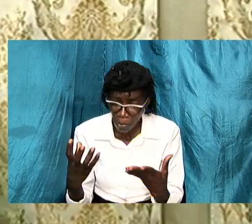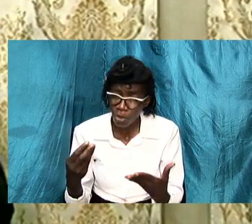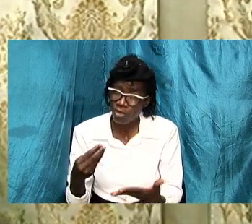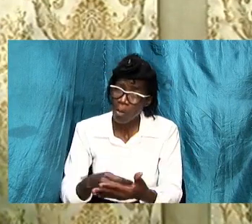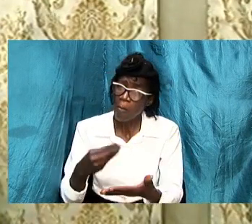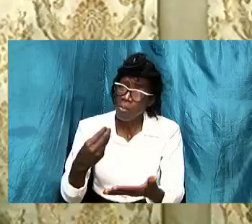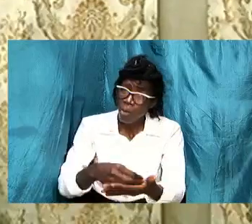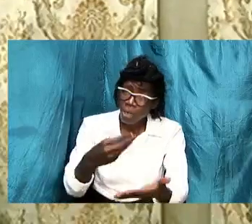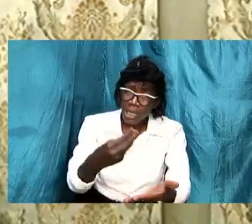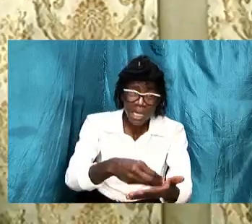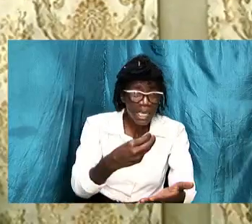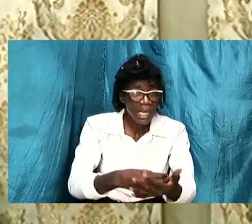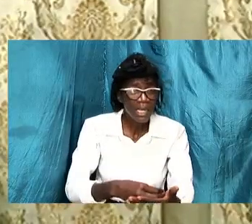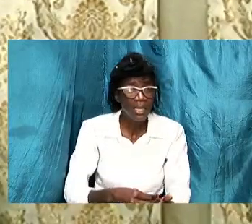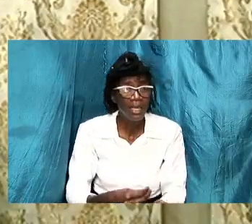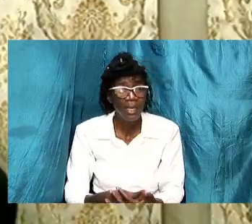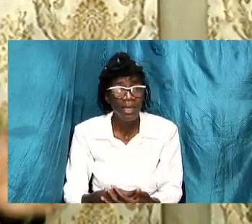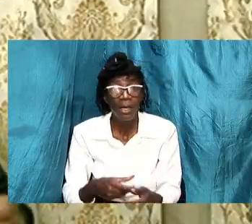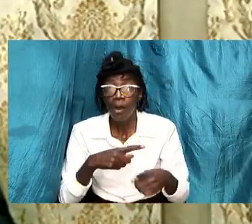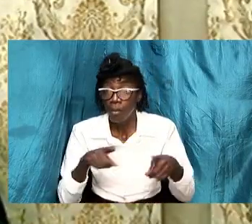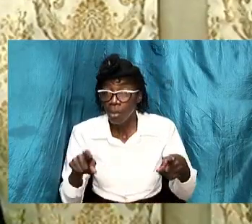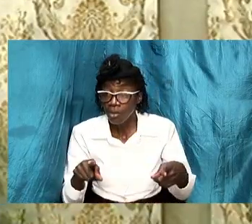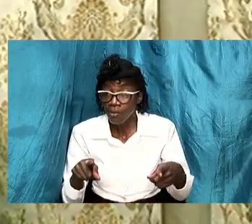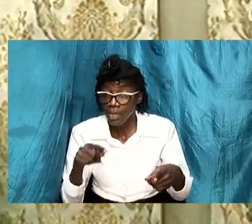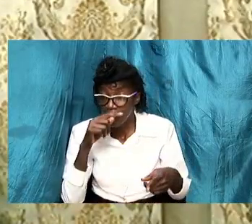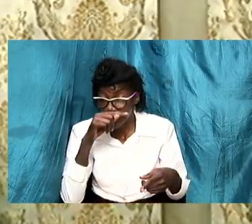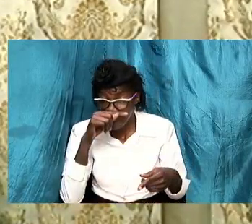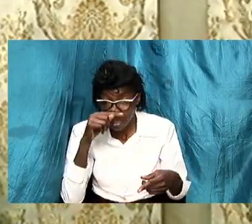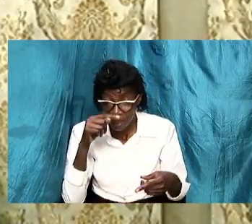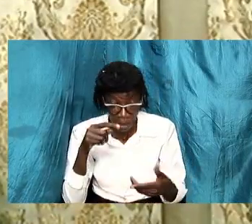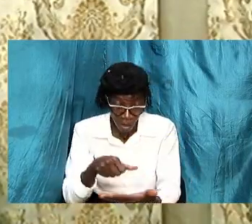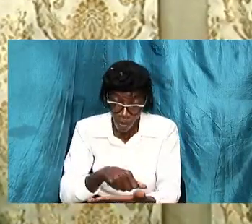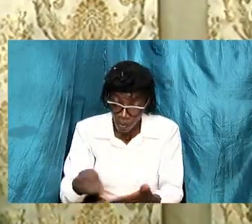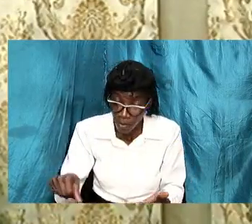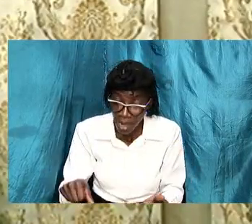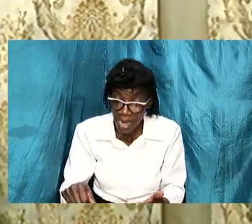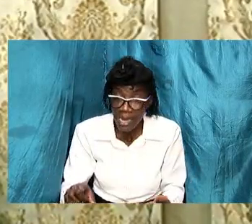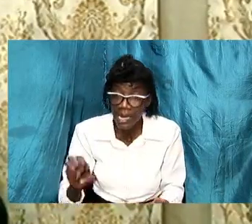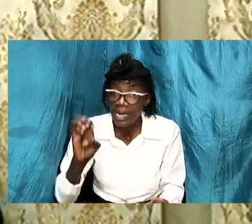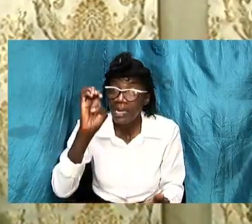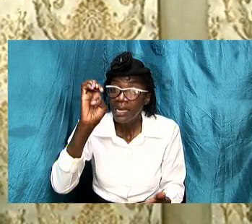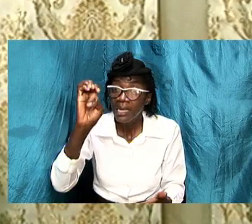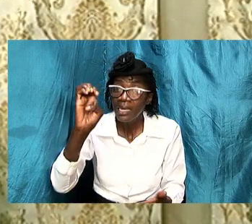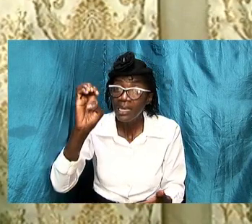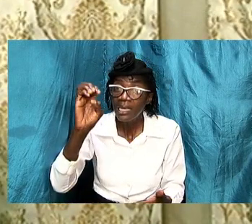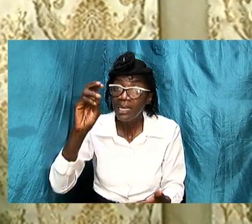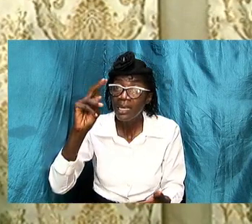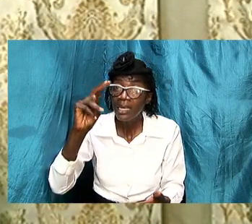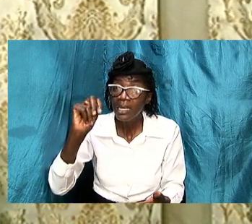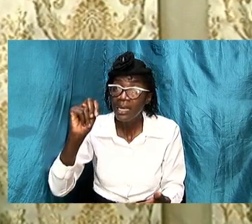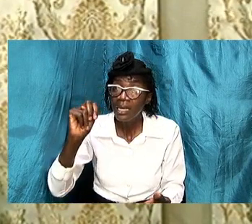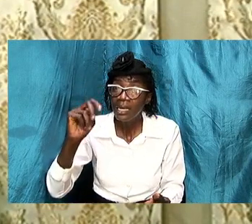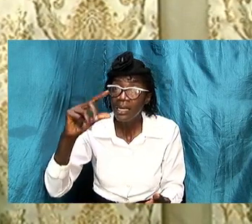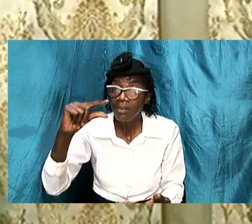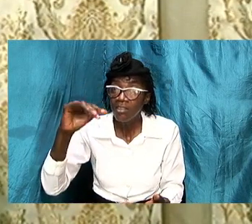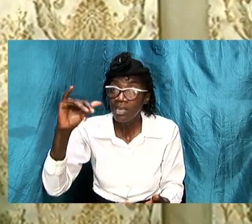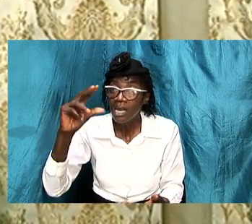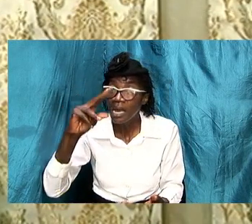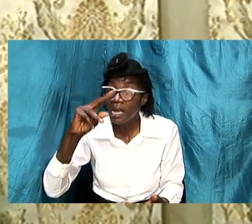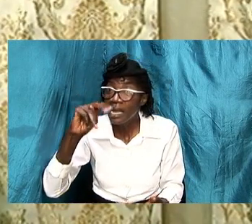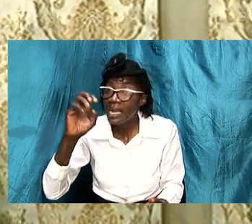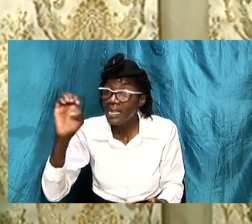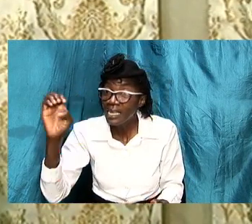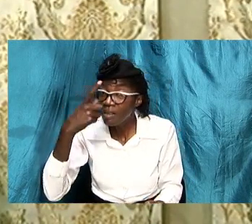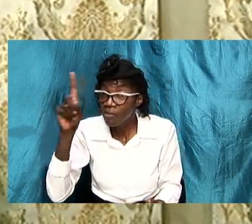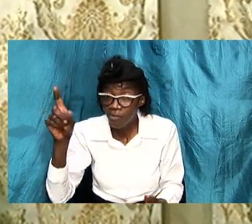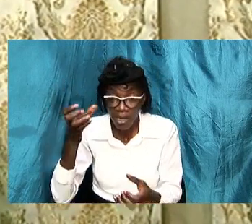but we'll buy a update we'll buy we'll buy an engine for a car for a hundred and don't squirm but